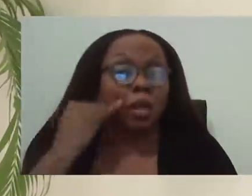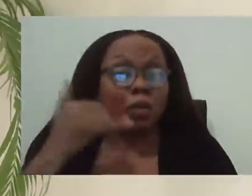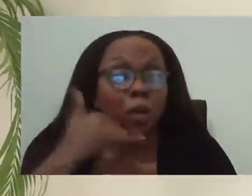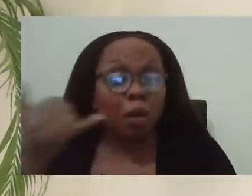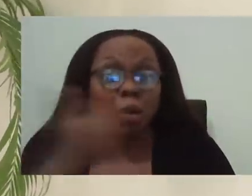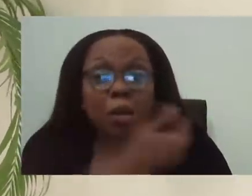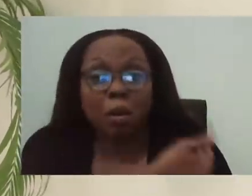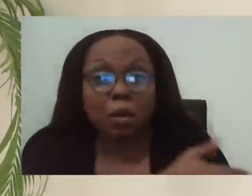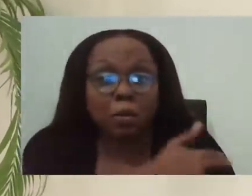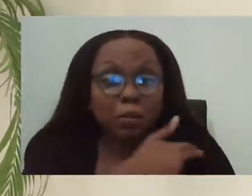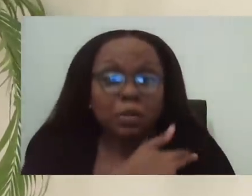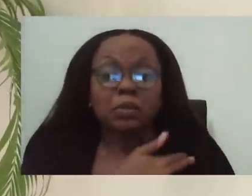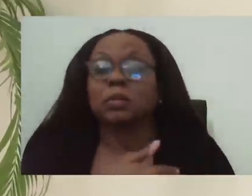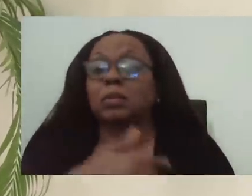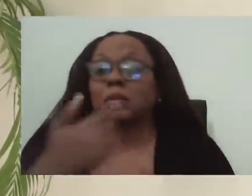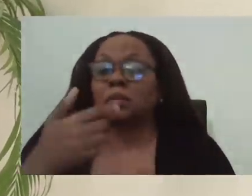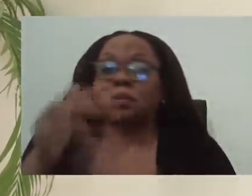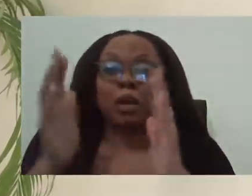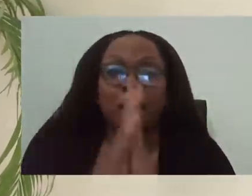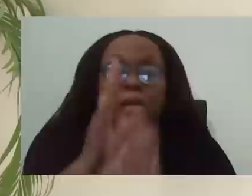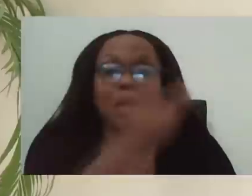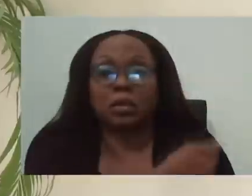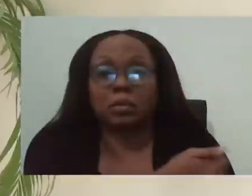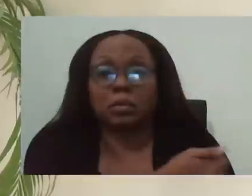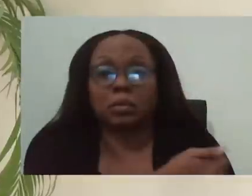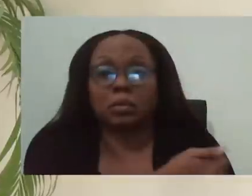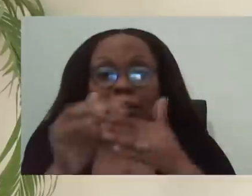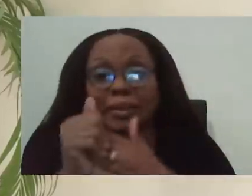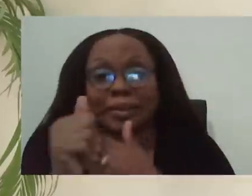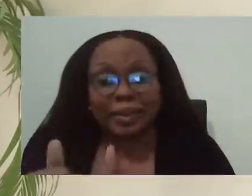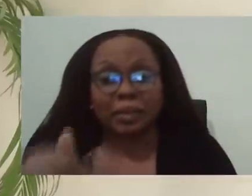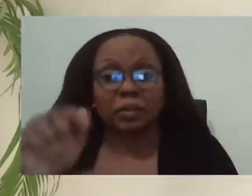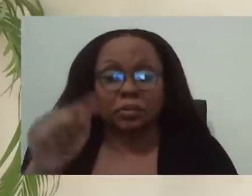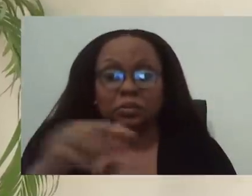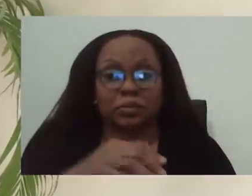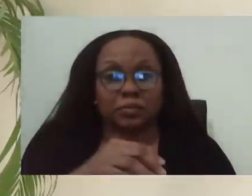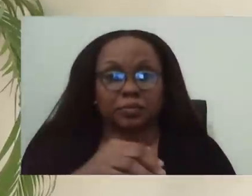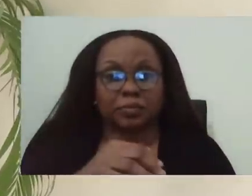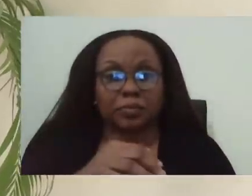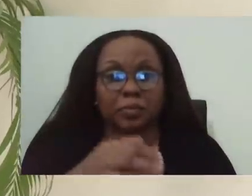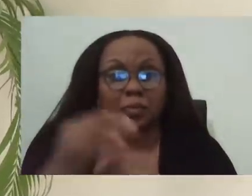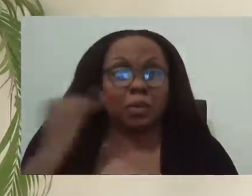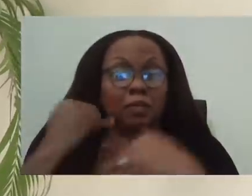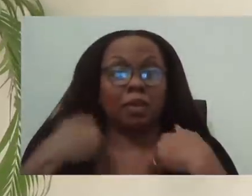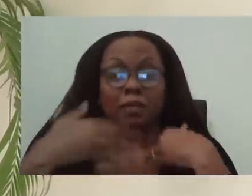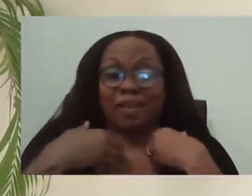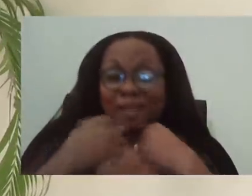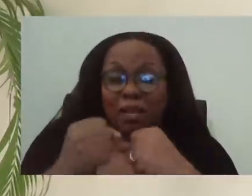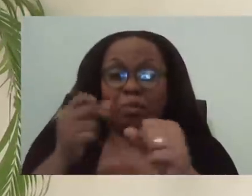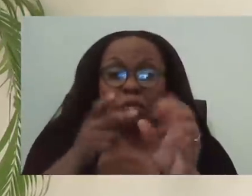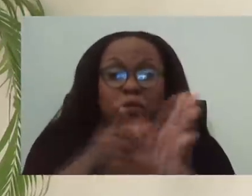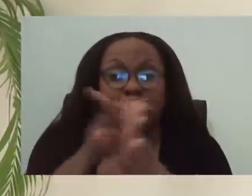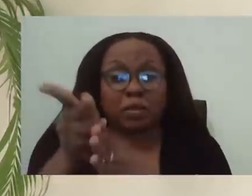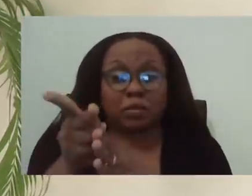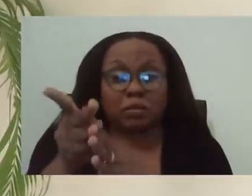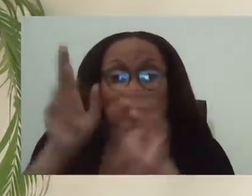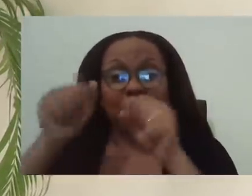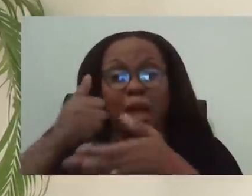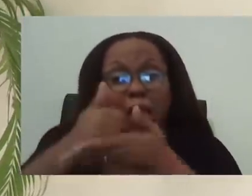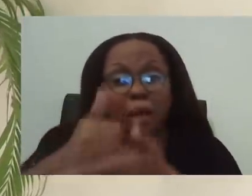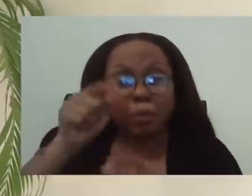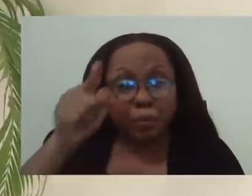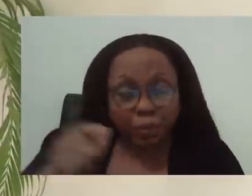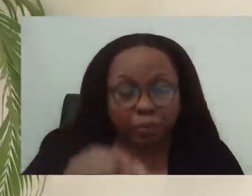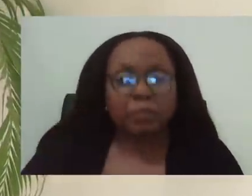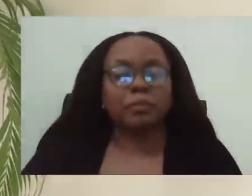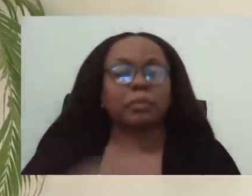to do? Uh, and I think, you know, having a health professional that you trust to help navigate the system can be helpful. Um,